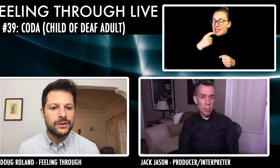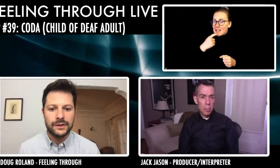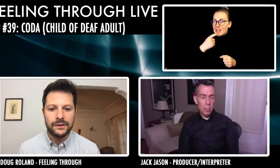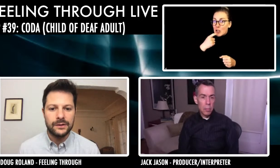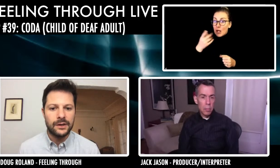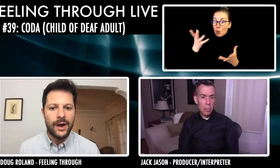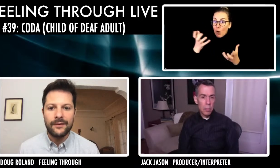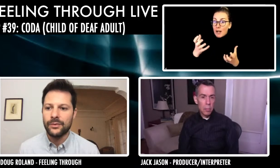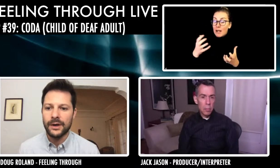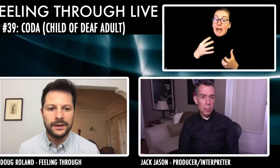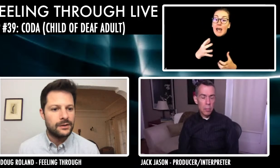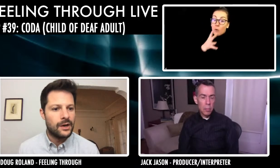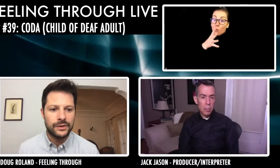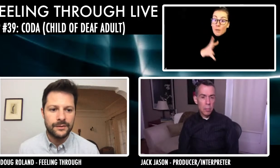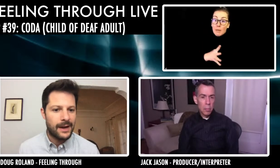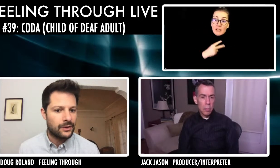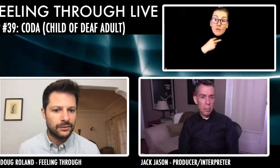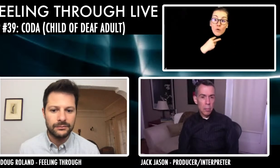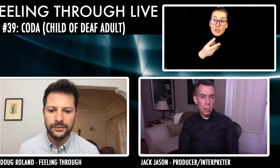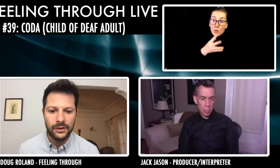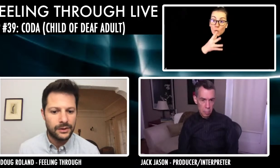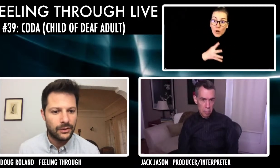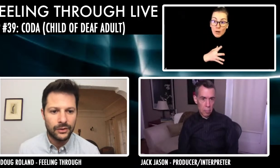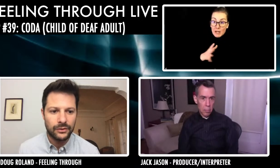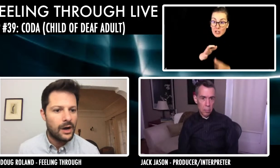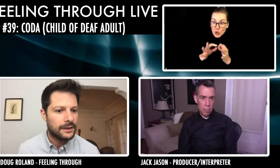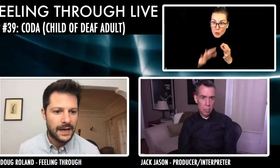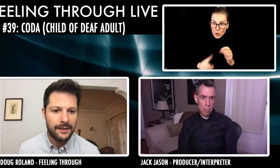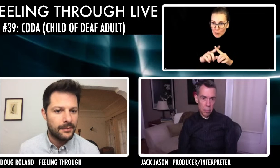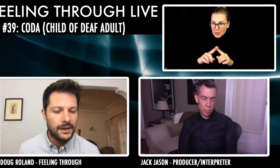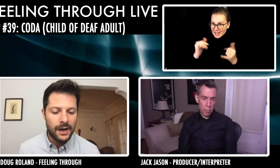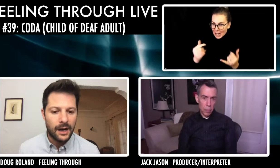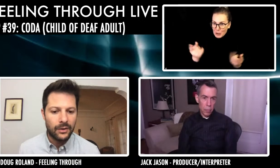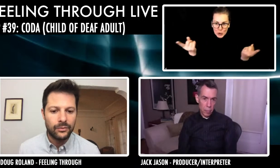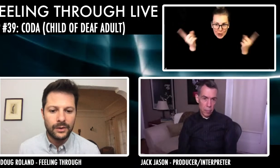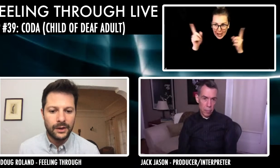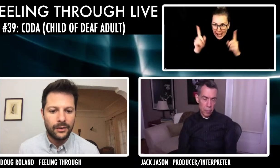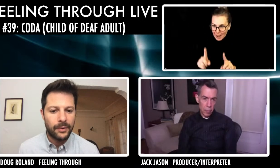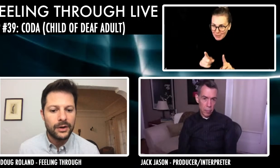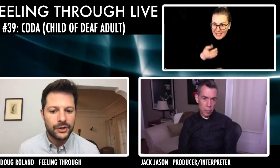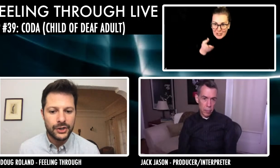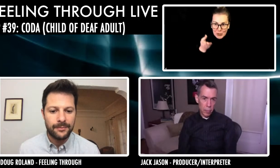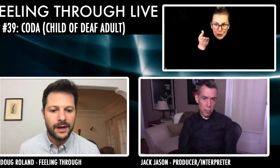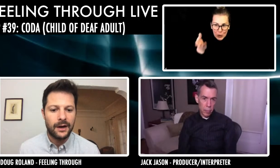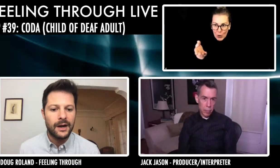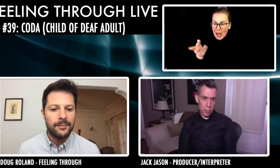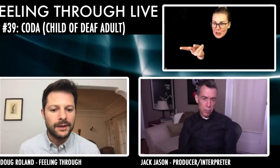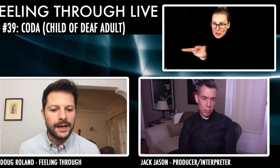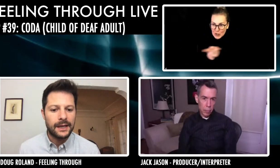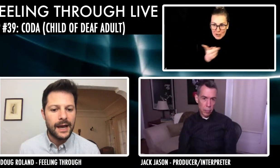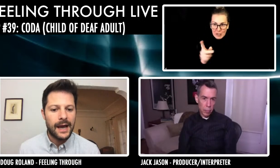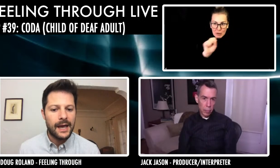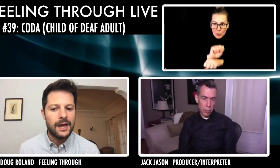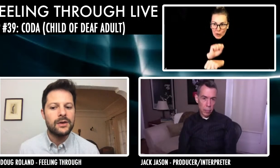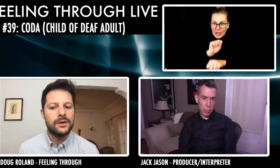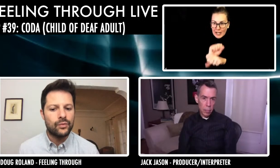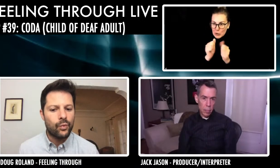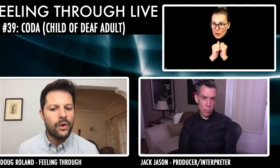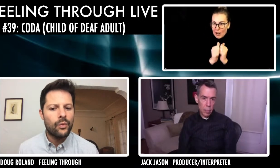now it just, you know, everyone knows about your, you know, your long time, you know, partnership there, but like,